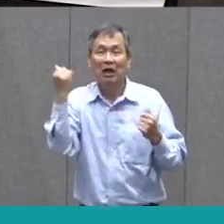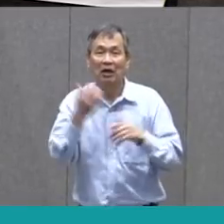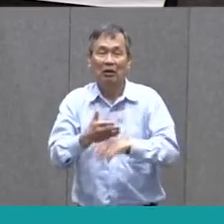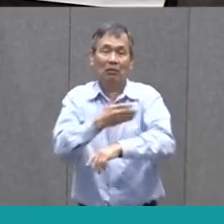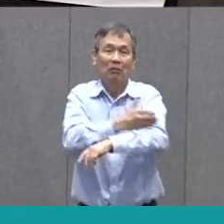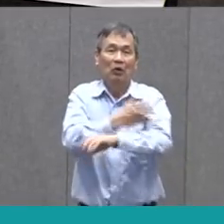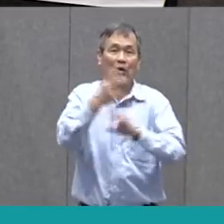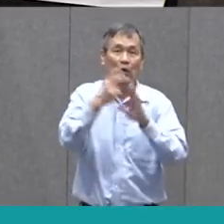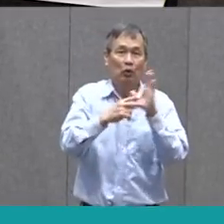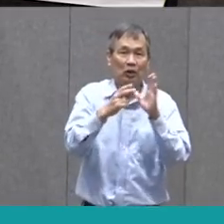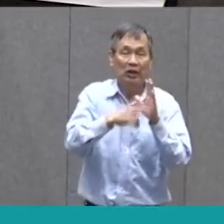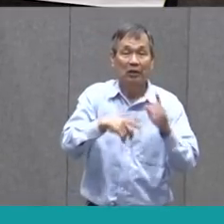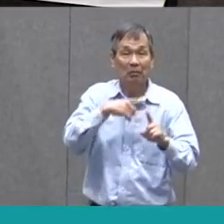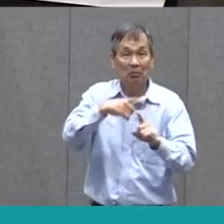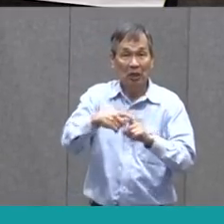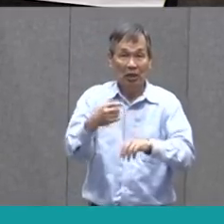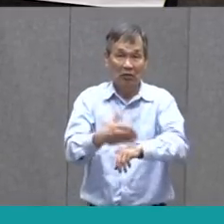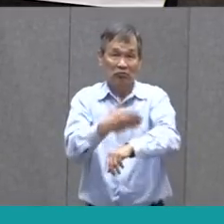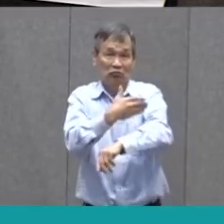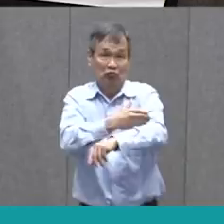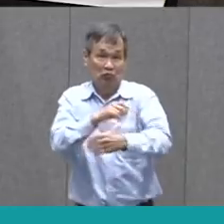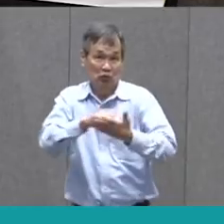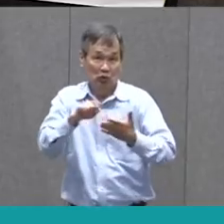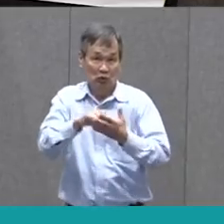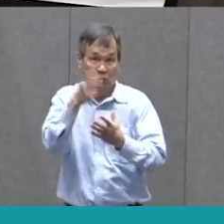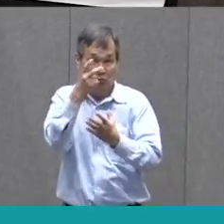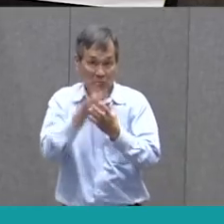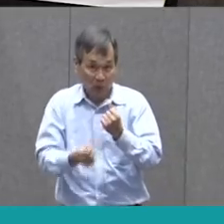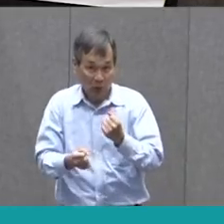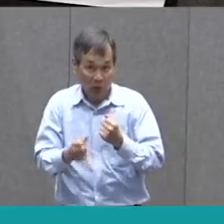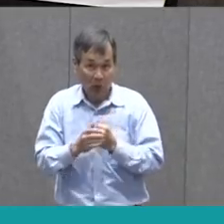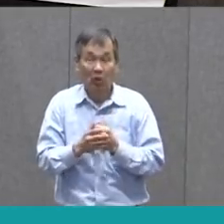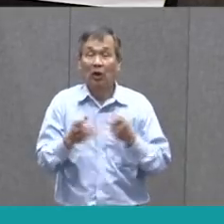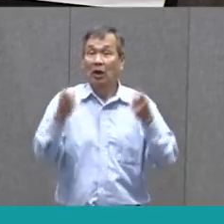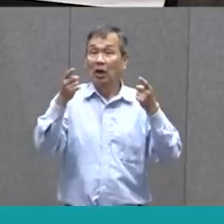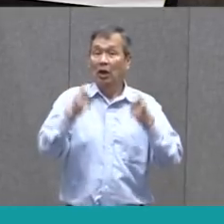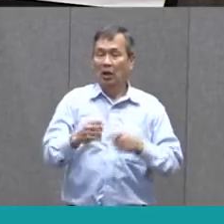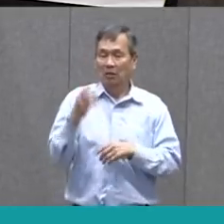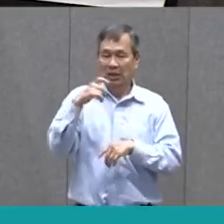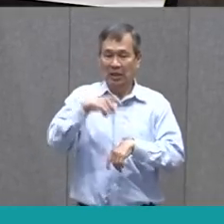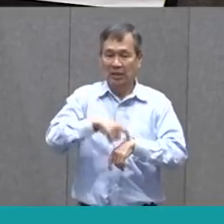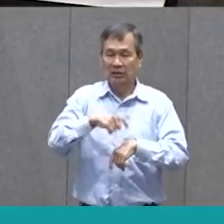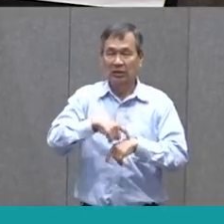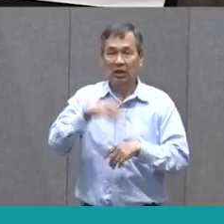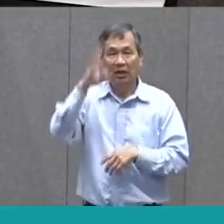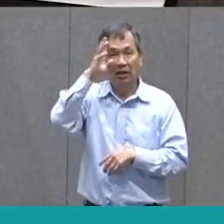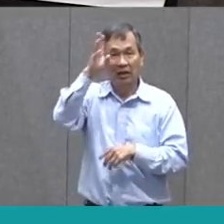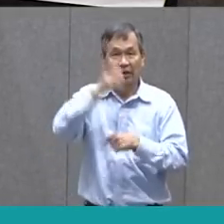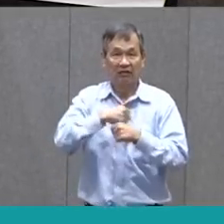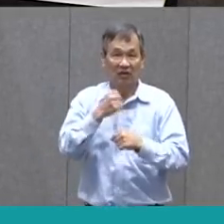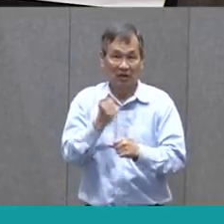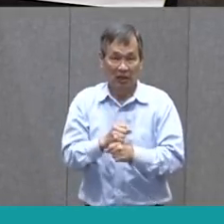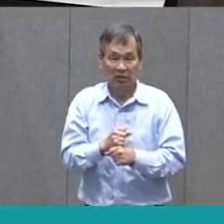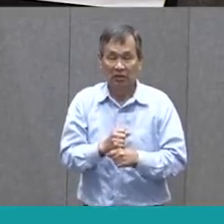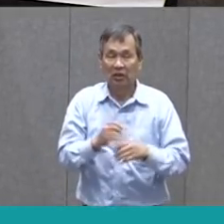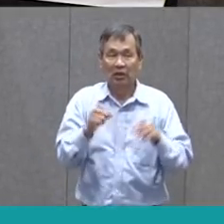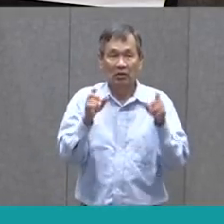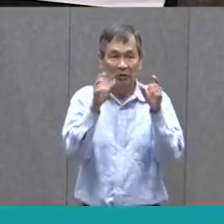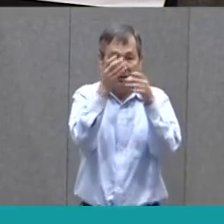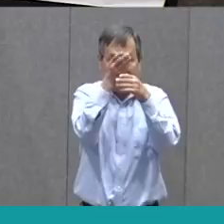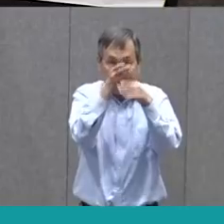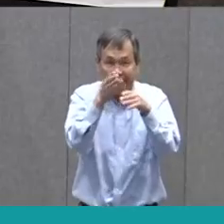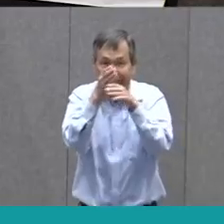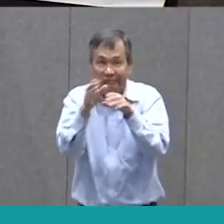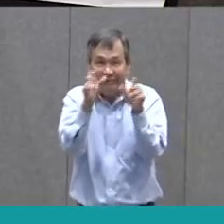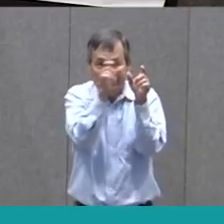us strong writers, too. So last time, we took the word invention, and we broke it down into